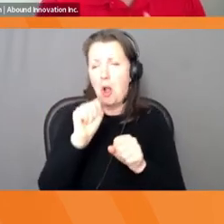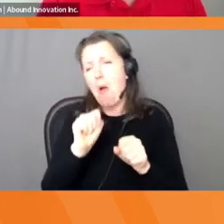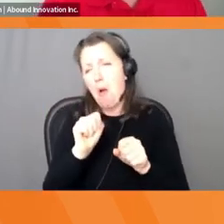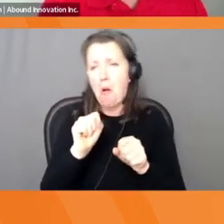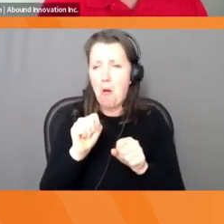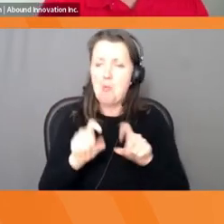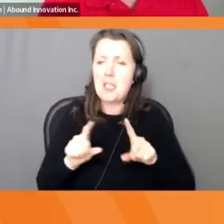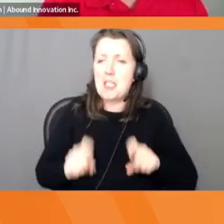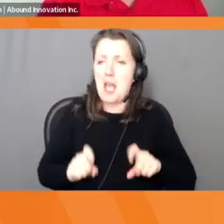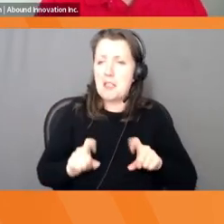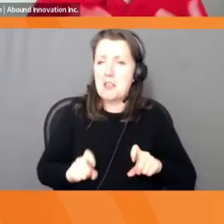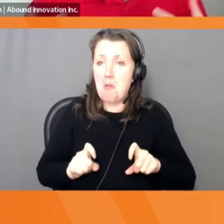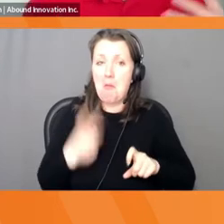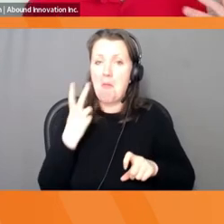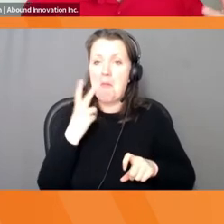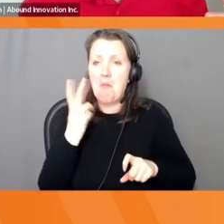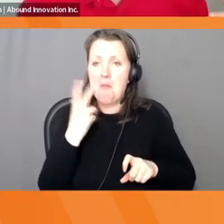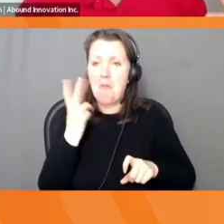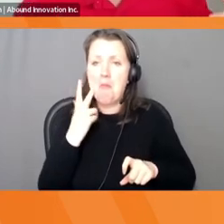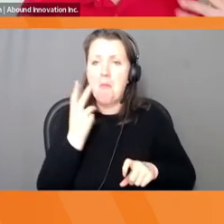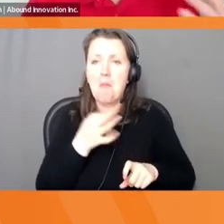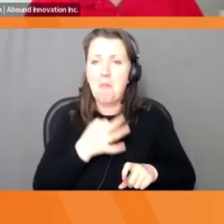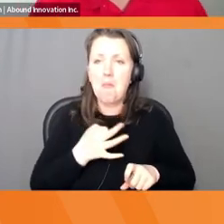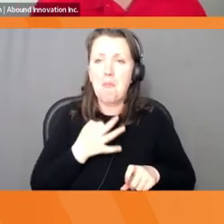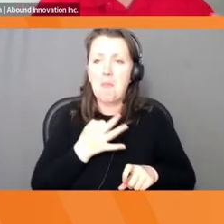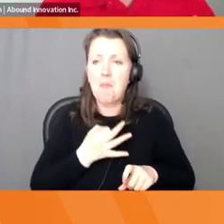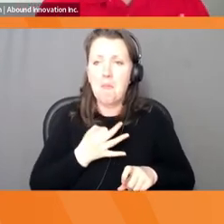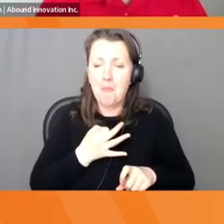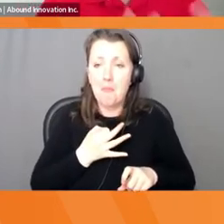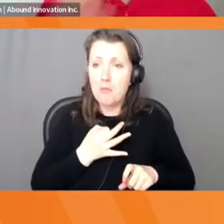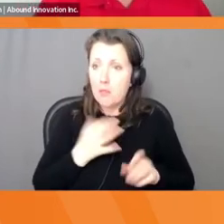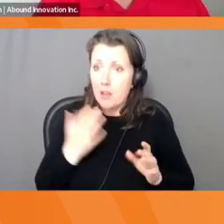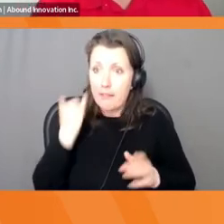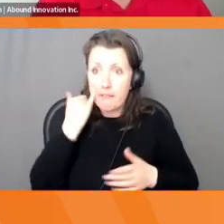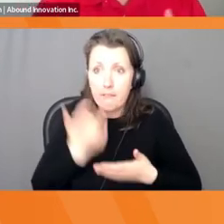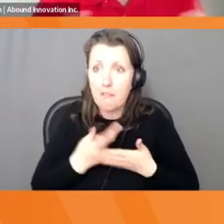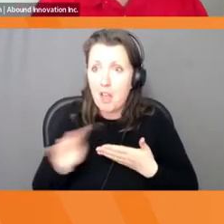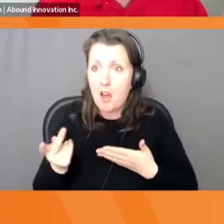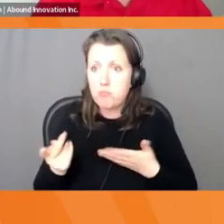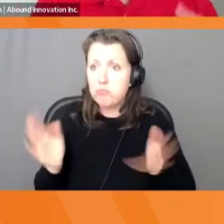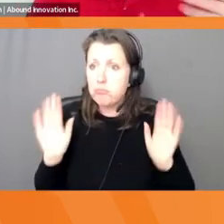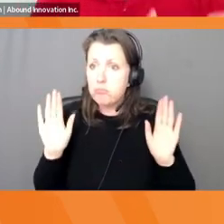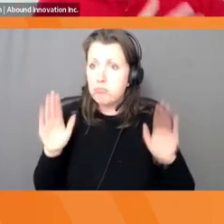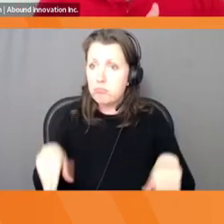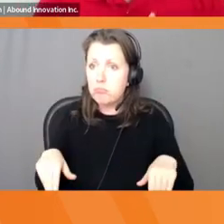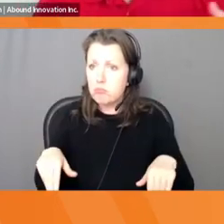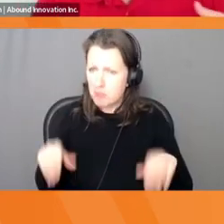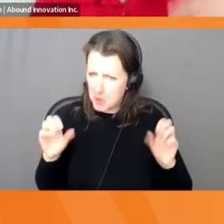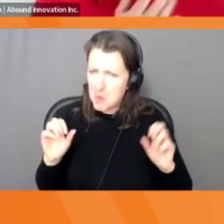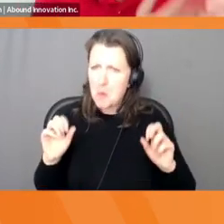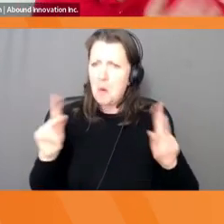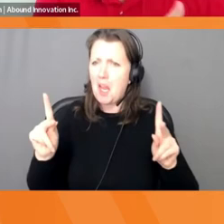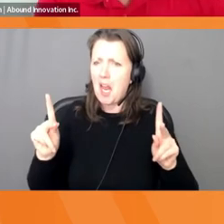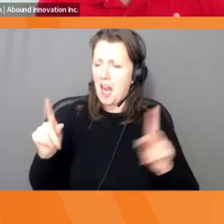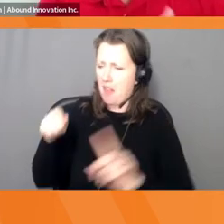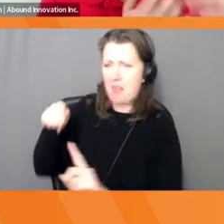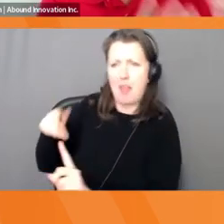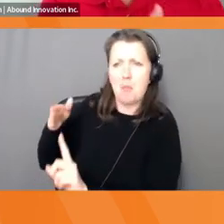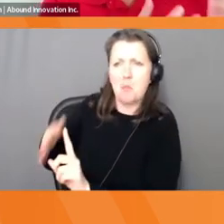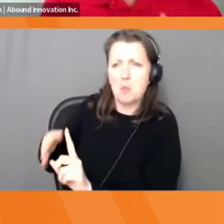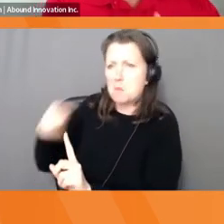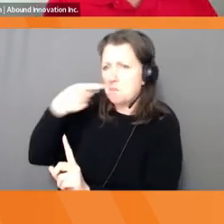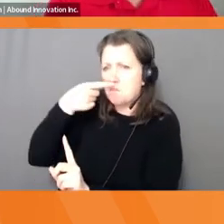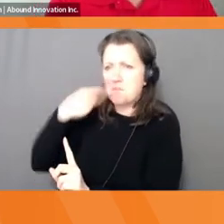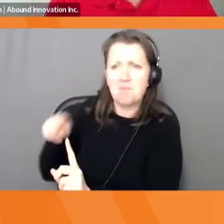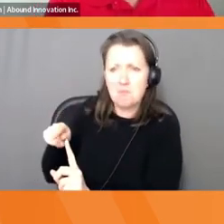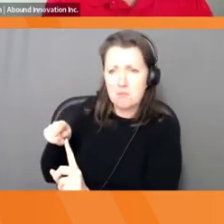of that, they're willing to take risks. It's okay if it doesn't work, you know, and if it fails, that's okay. They're willing to try. They dare to try to